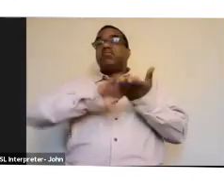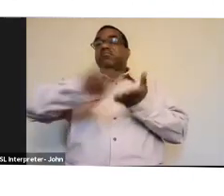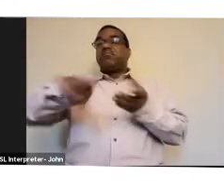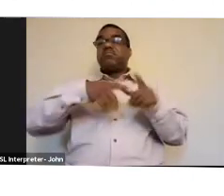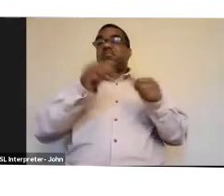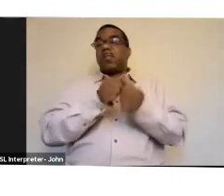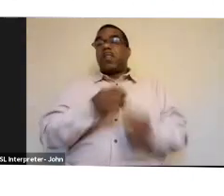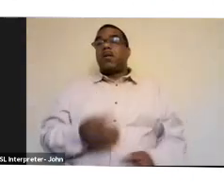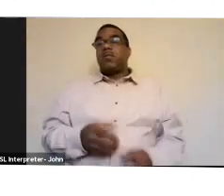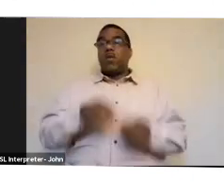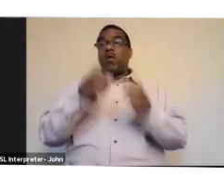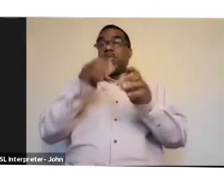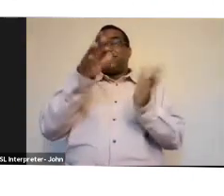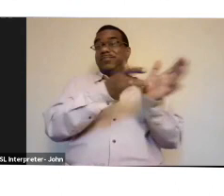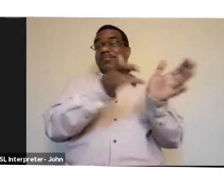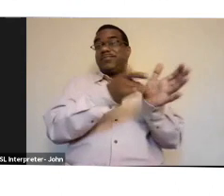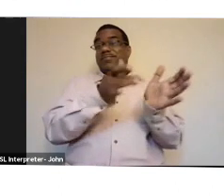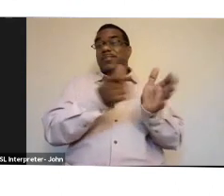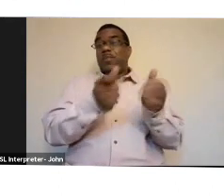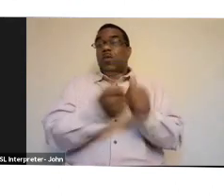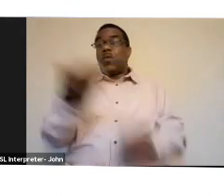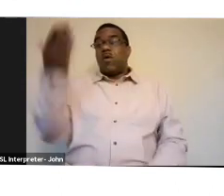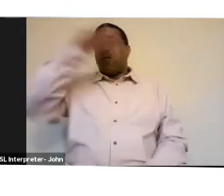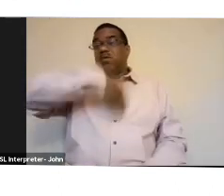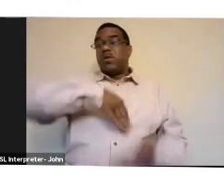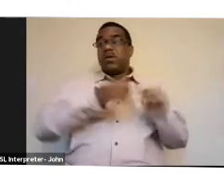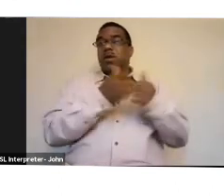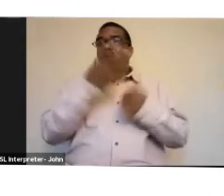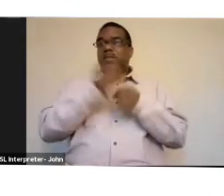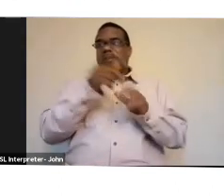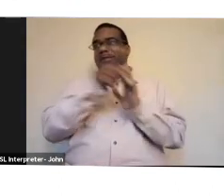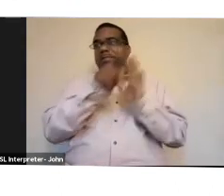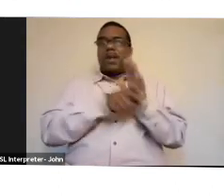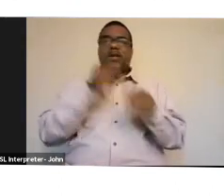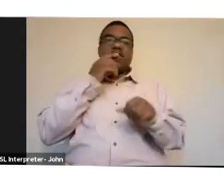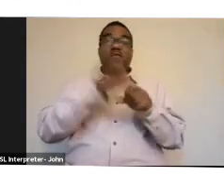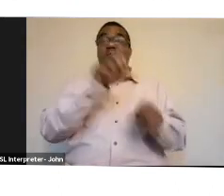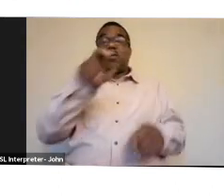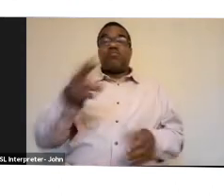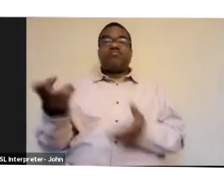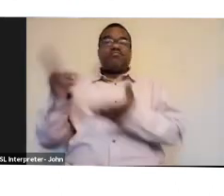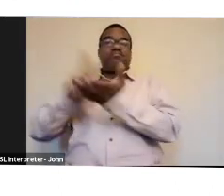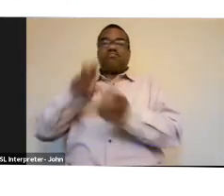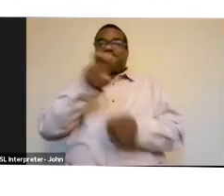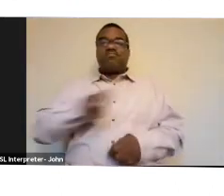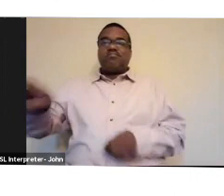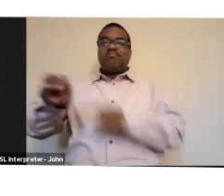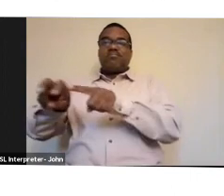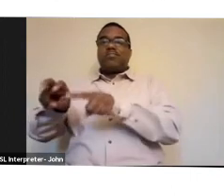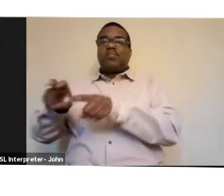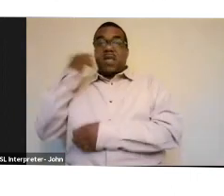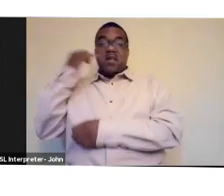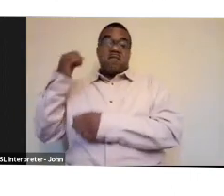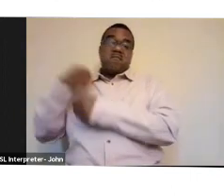overlooked because of neoliberal policies like outsourcing. So if something is being made in Laos or Vietnam,